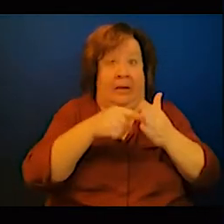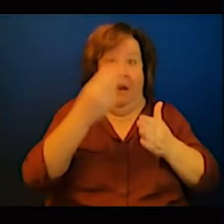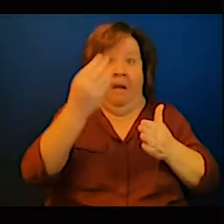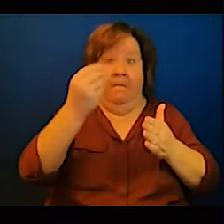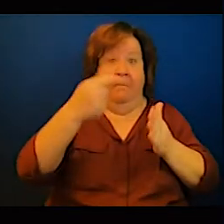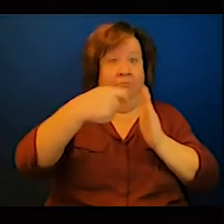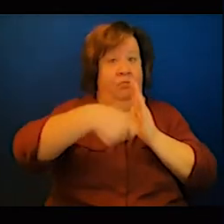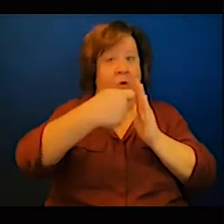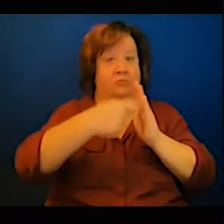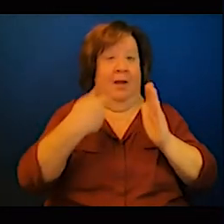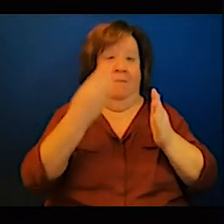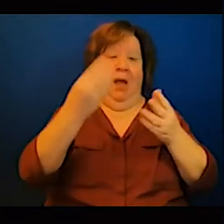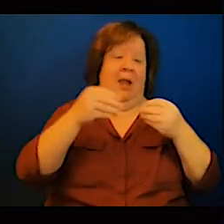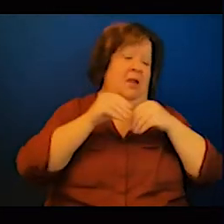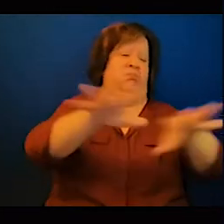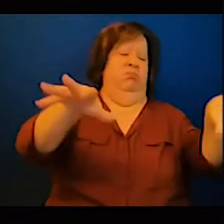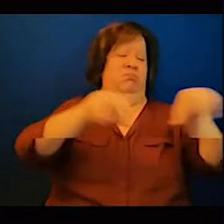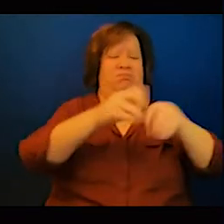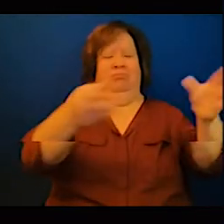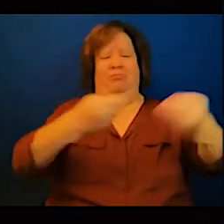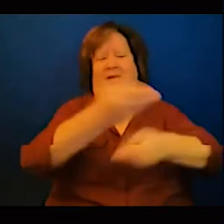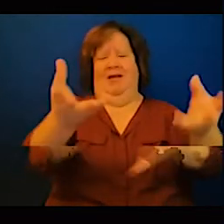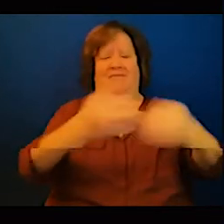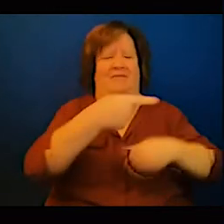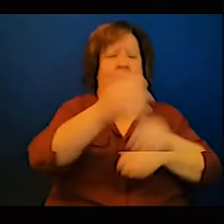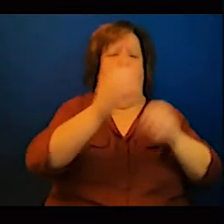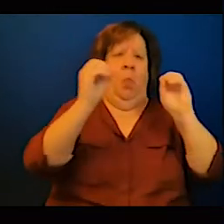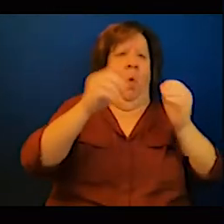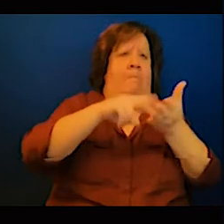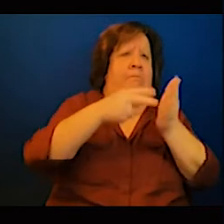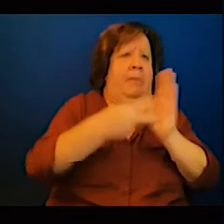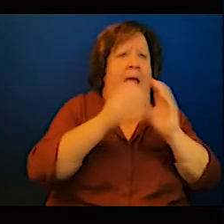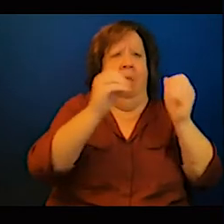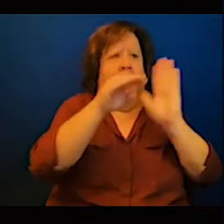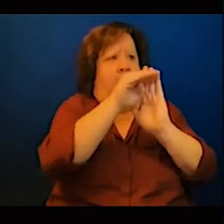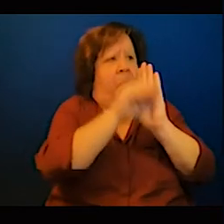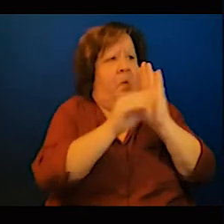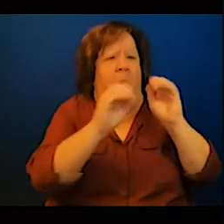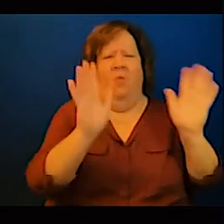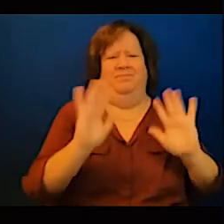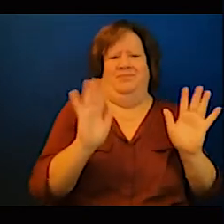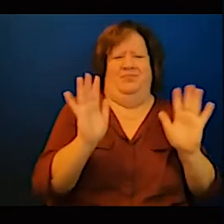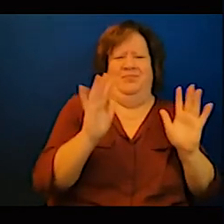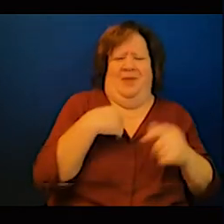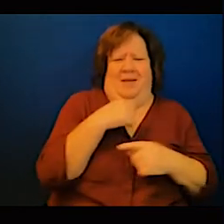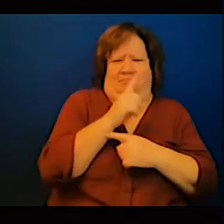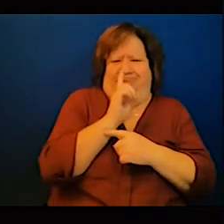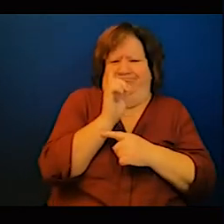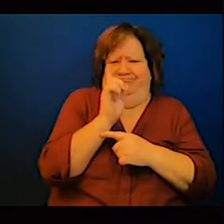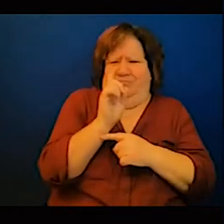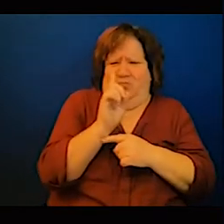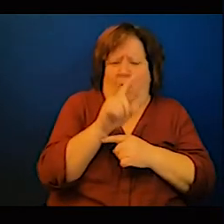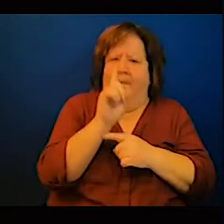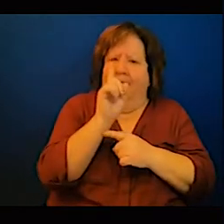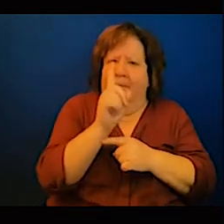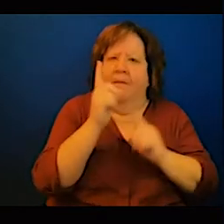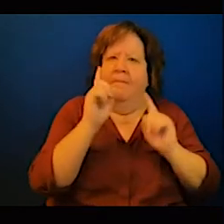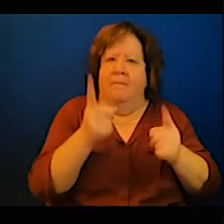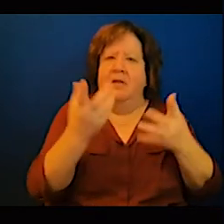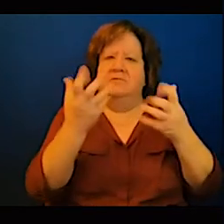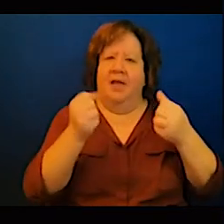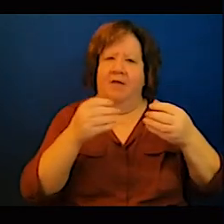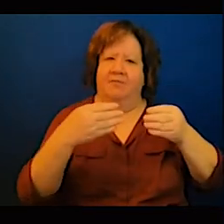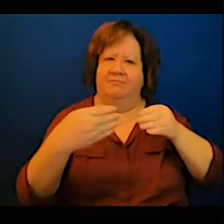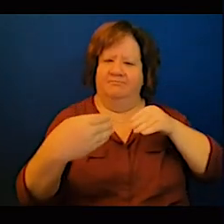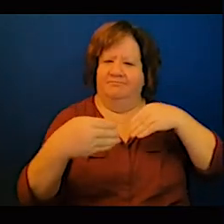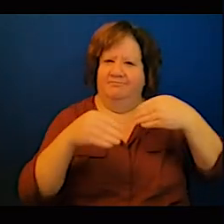borrowers which is not being done by the big conventional banks at that level this is something that